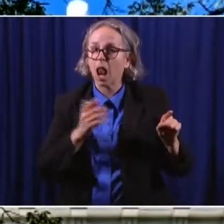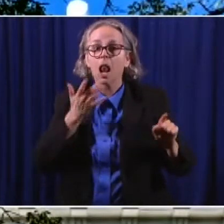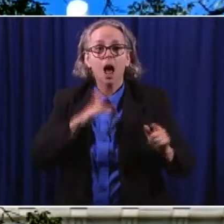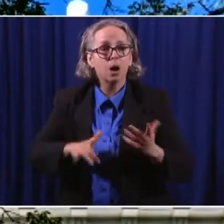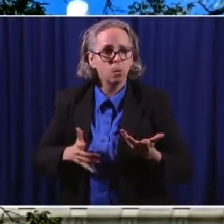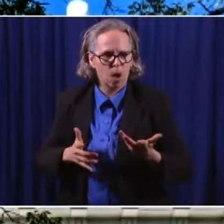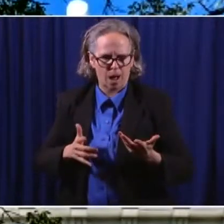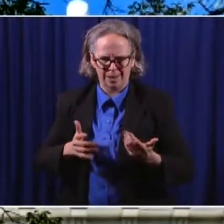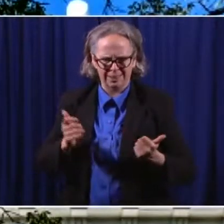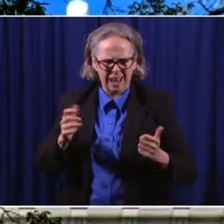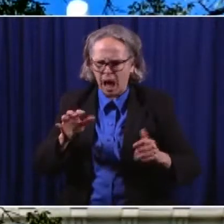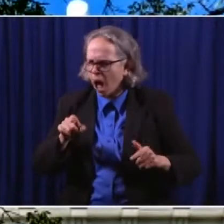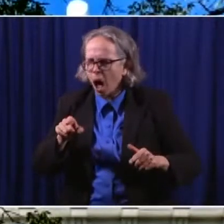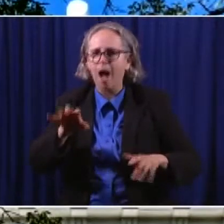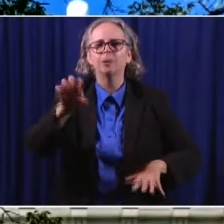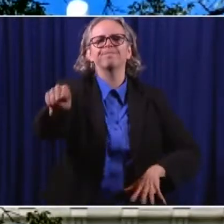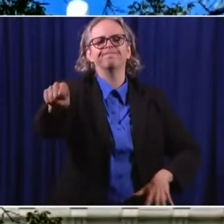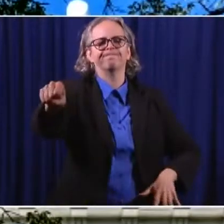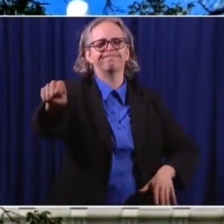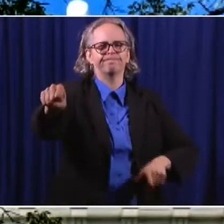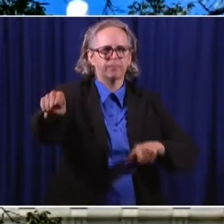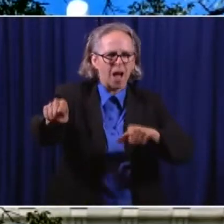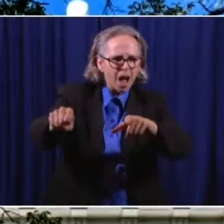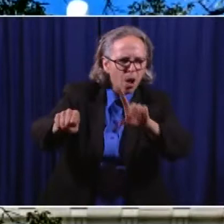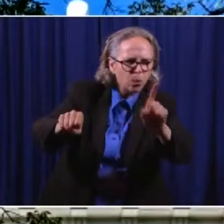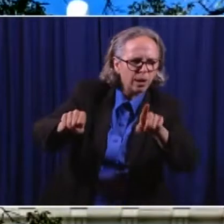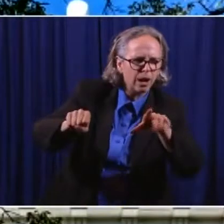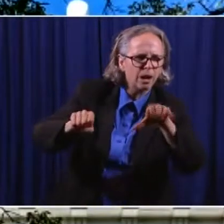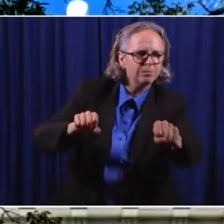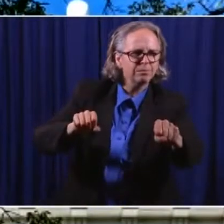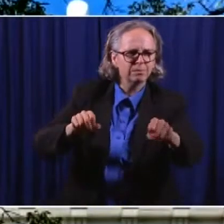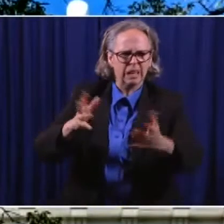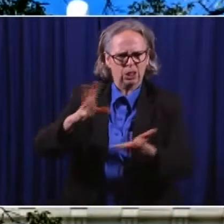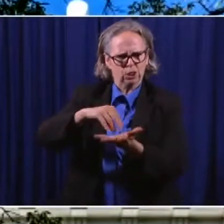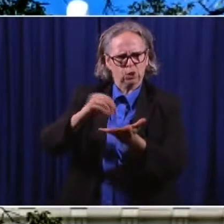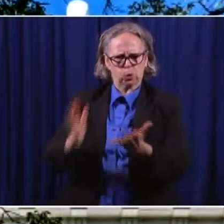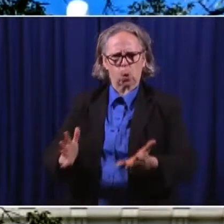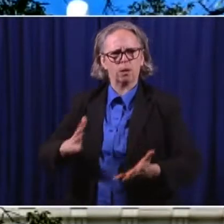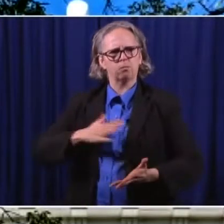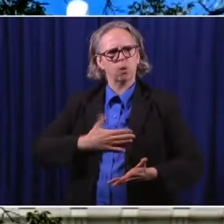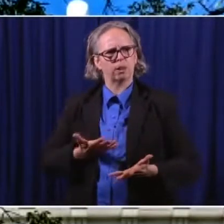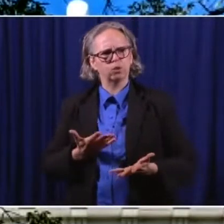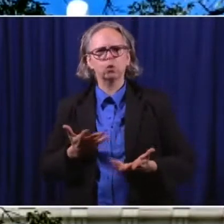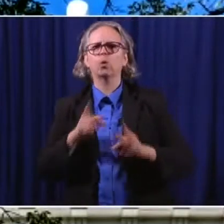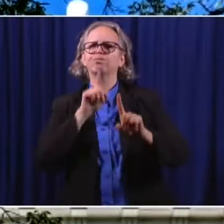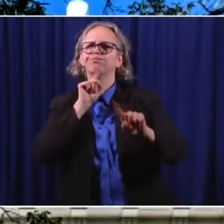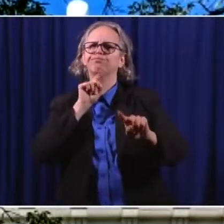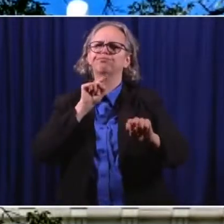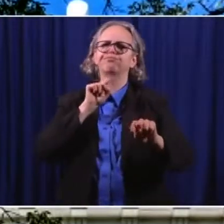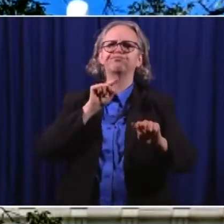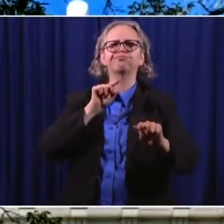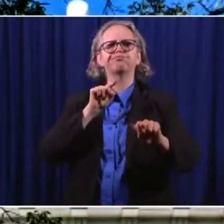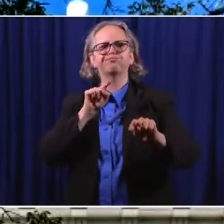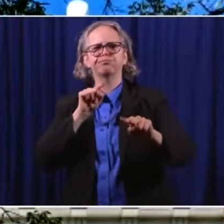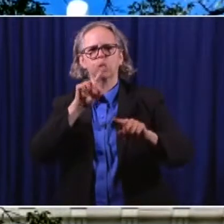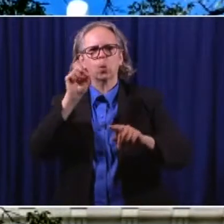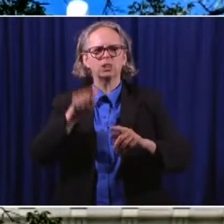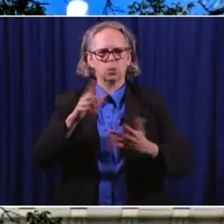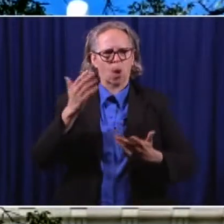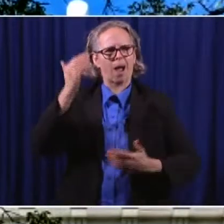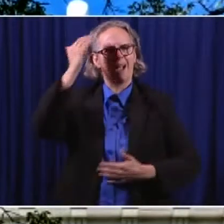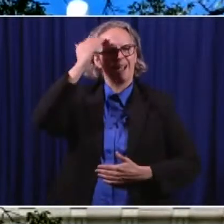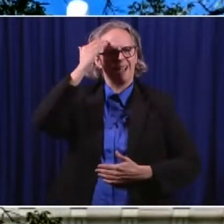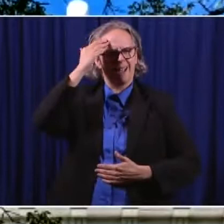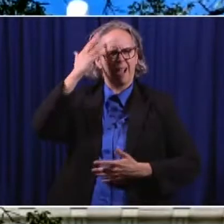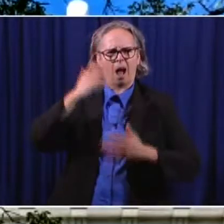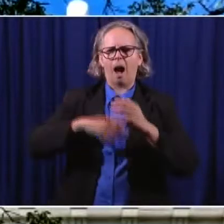students to talk to them because they're comfortable and familiar. And we have a daily meeting with our combined health district and